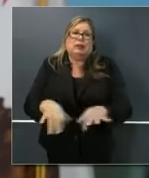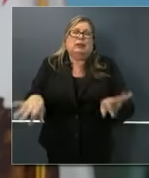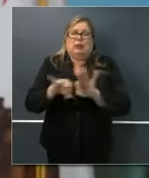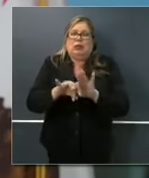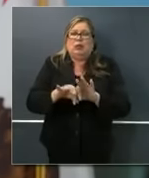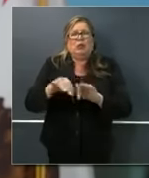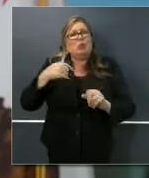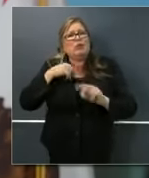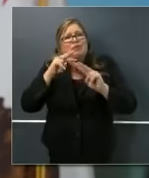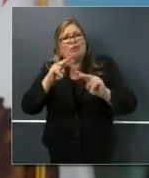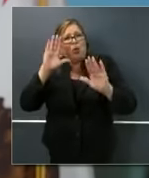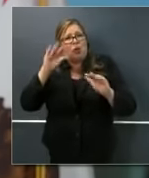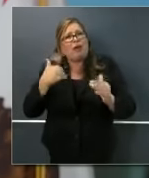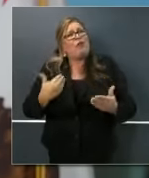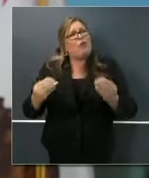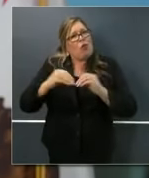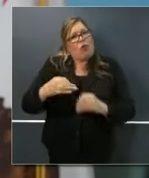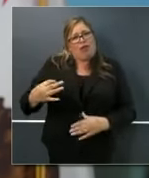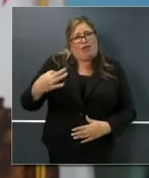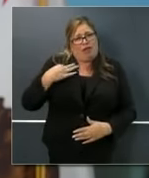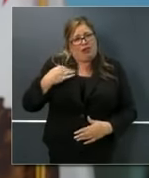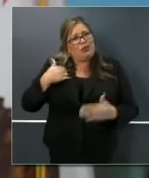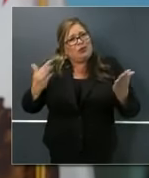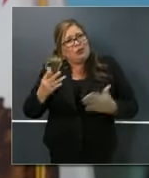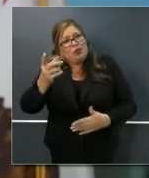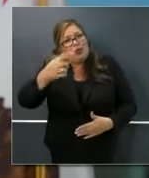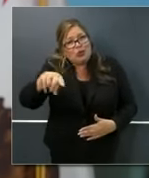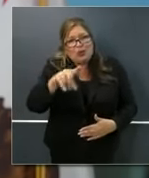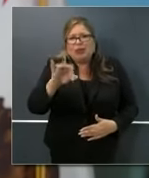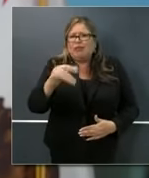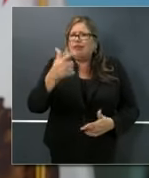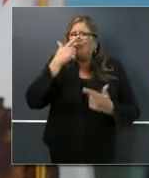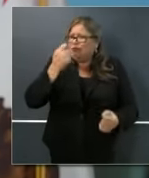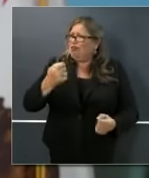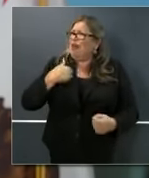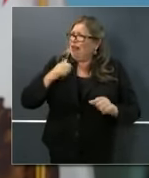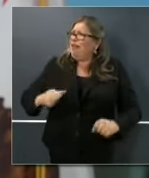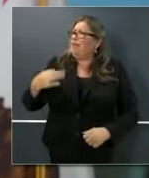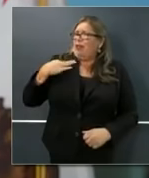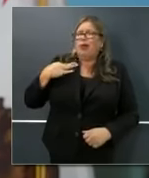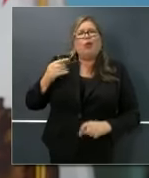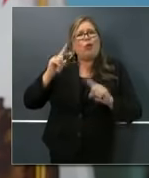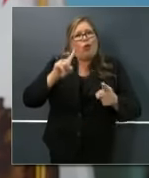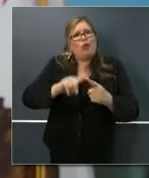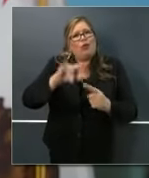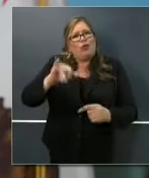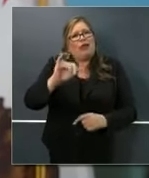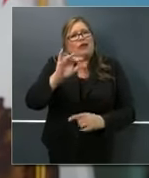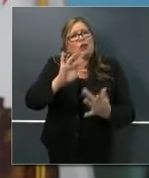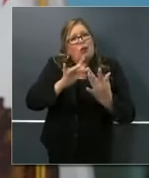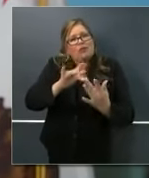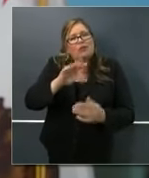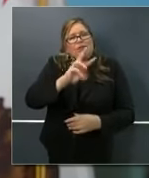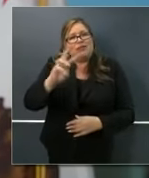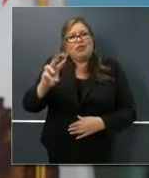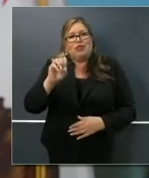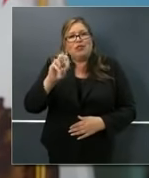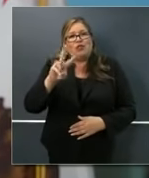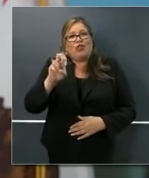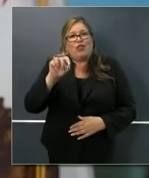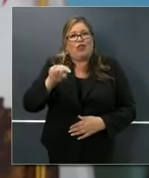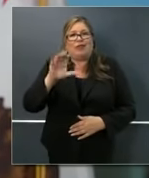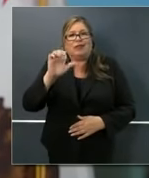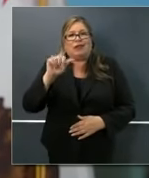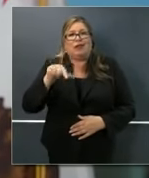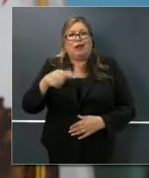and just want to encourage you and hope that if you are interested, you go to that website, serve.ca.gov, and learn more about how you